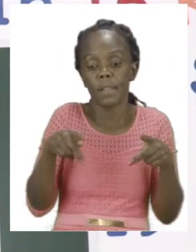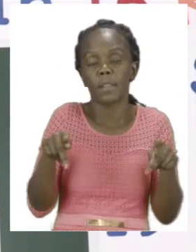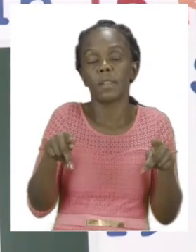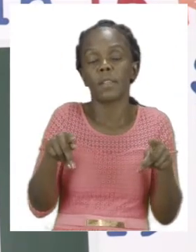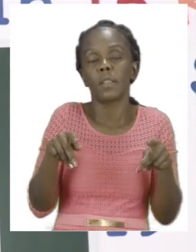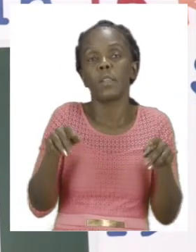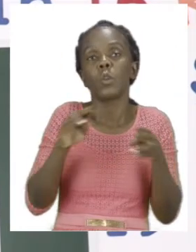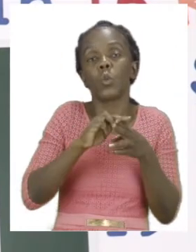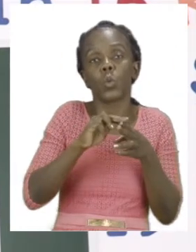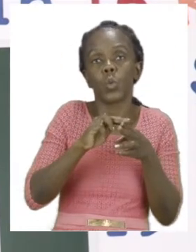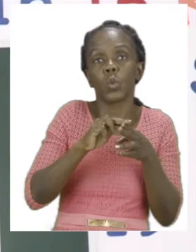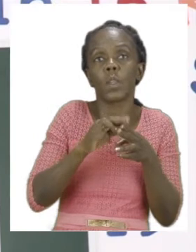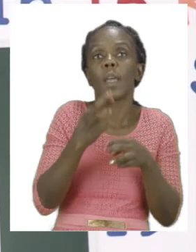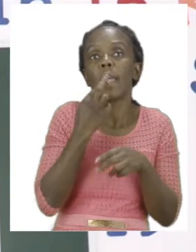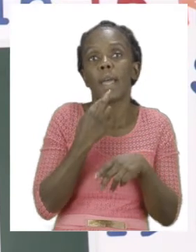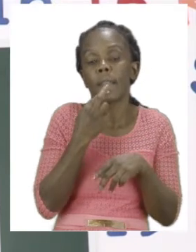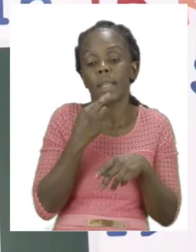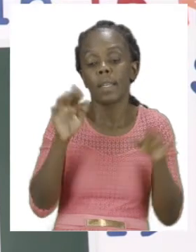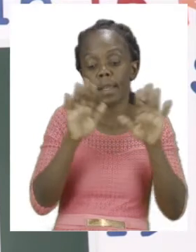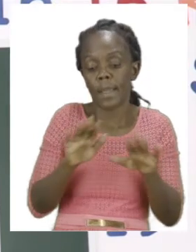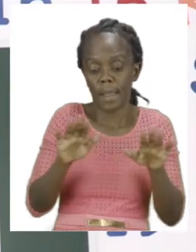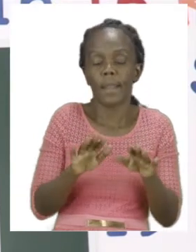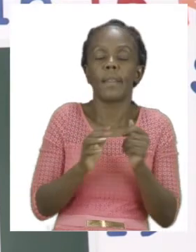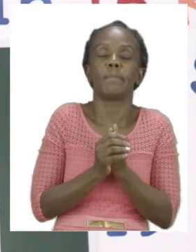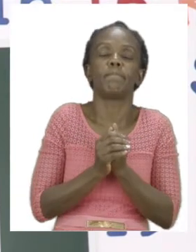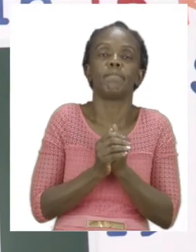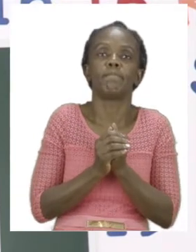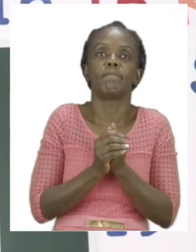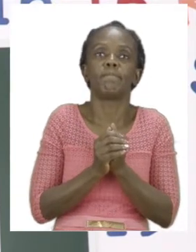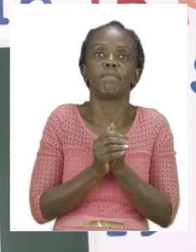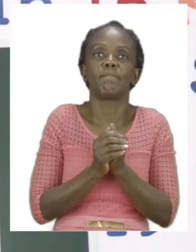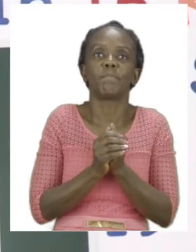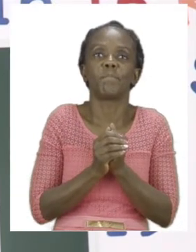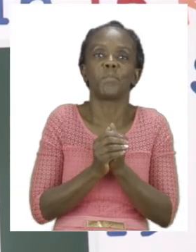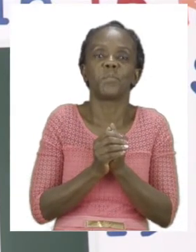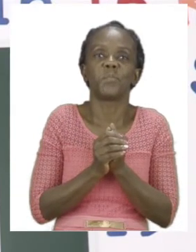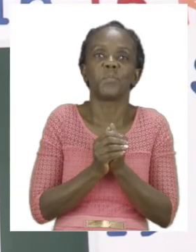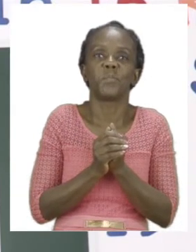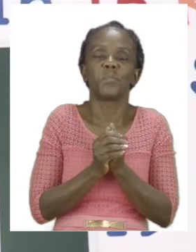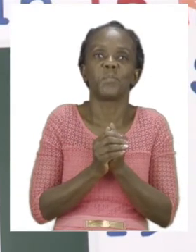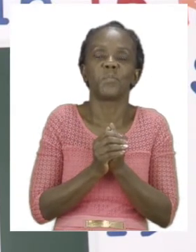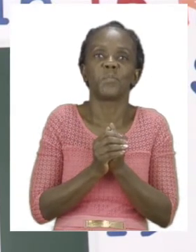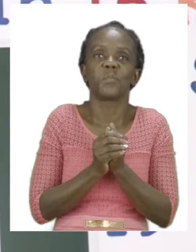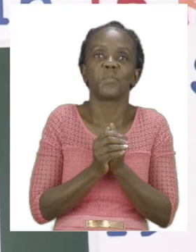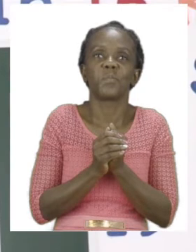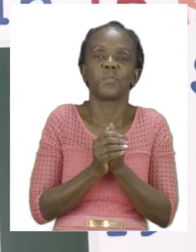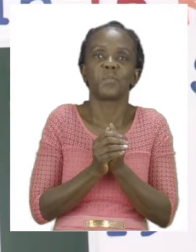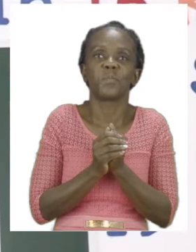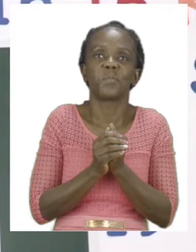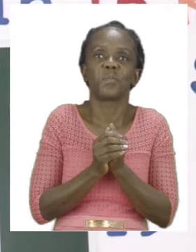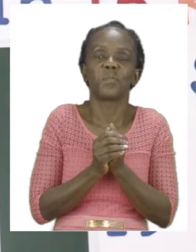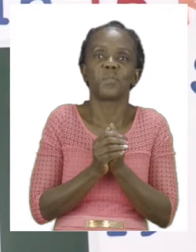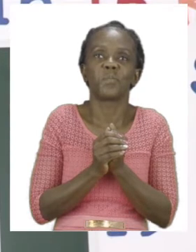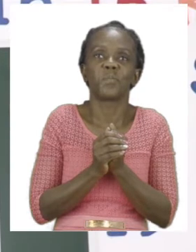you are going to be using the red color. Now we all do things differently.